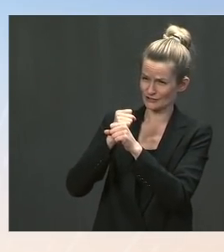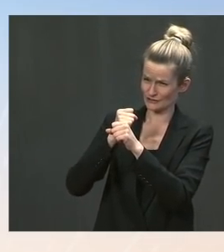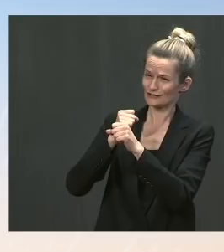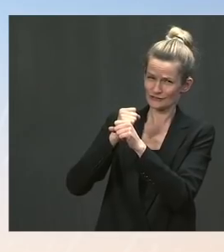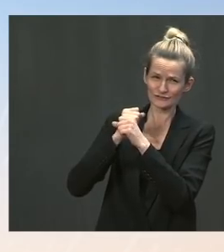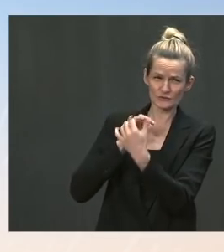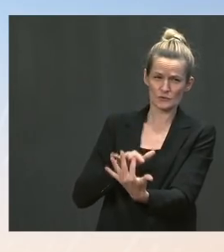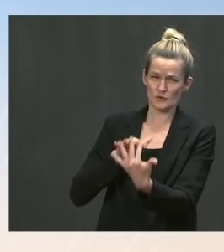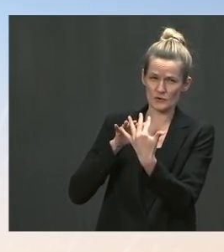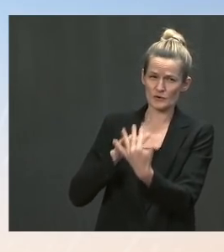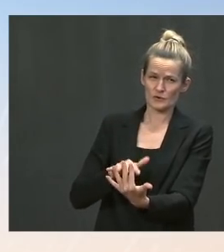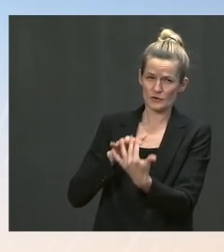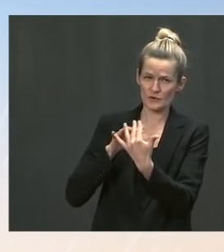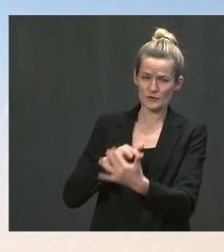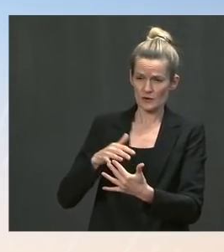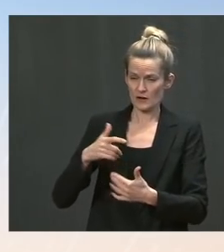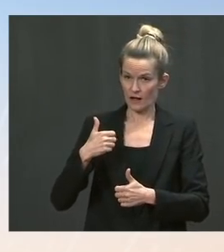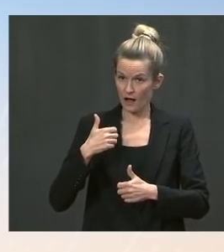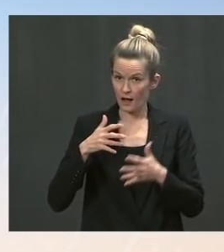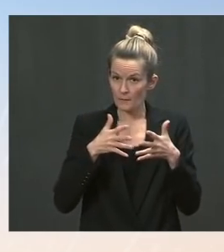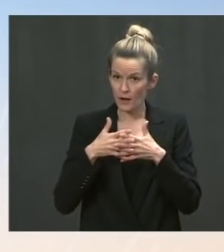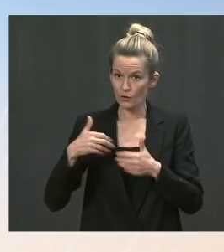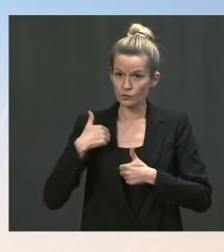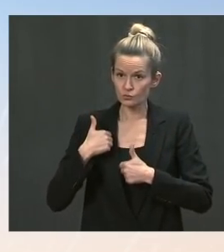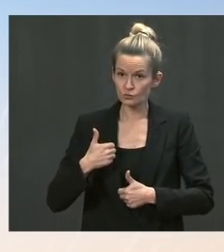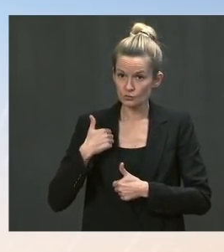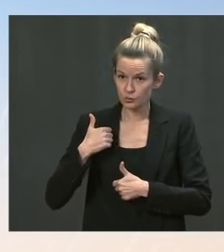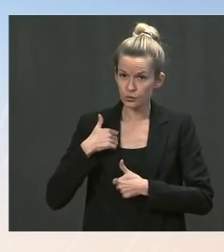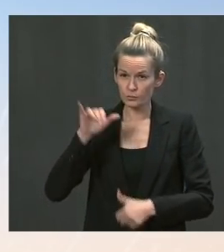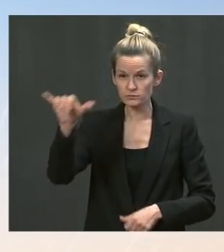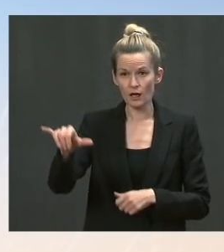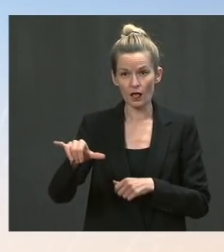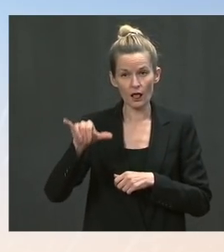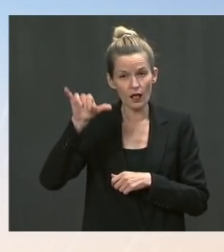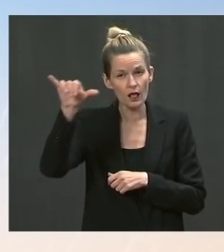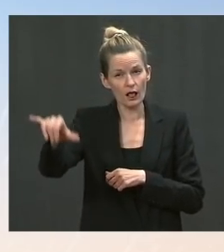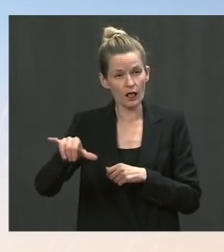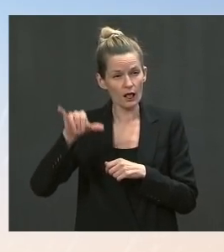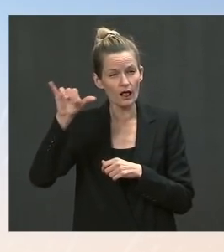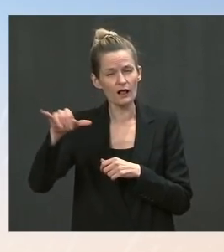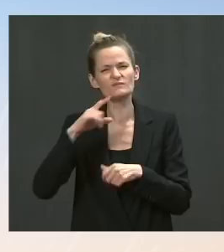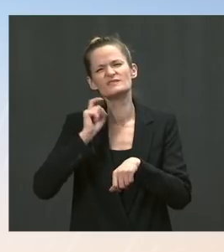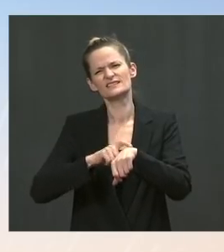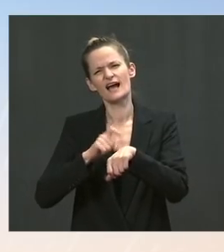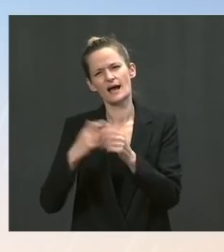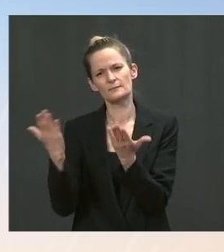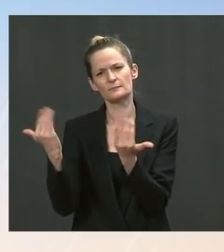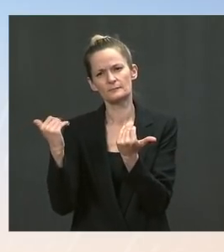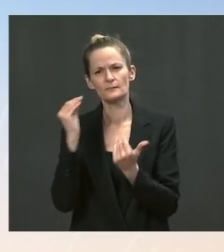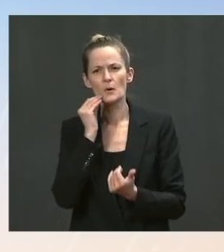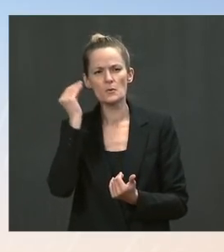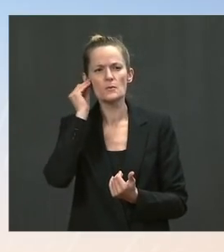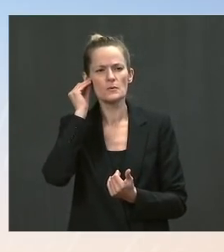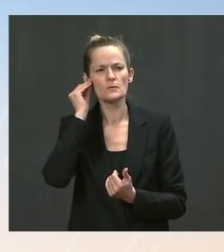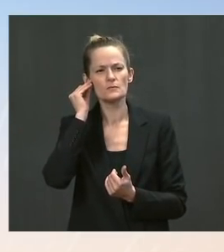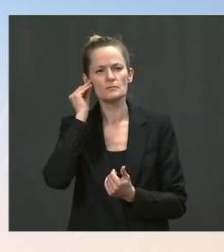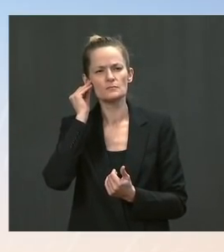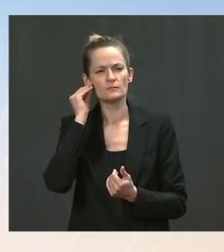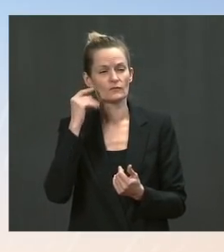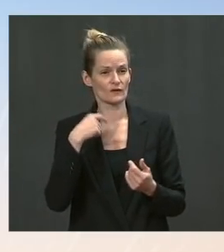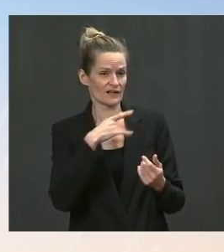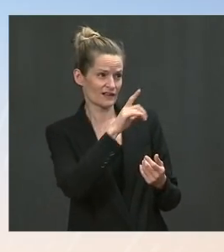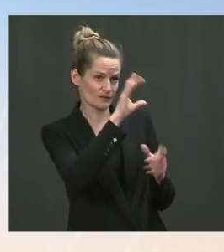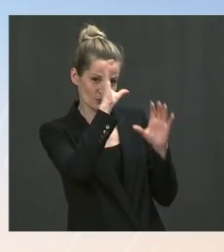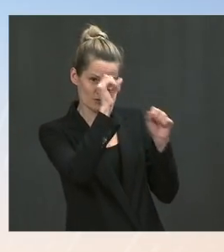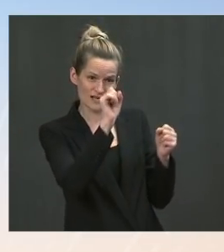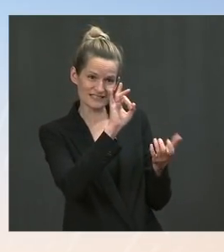an option. The Taliban was prepared to attack U.S. and NATO troops after May 1st, which was the deadline for our departure. He also feels and has stated